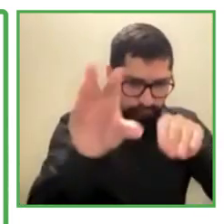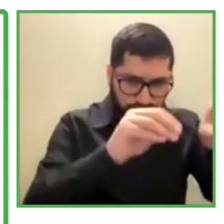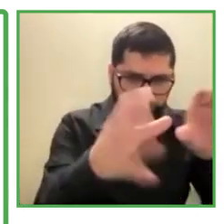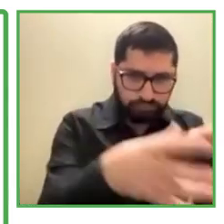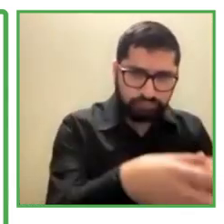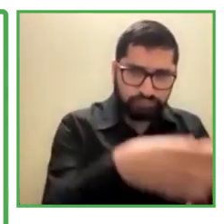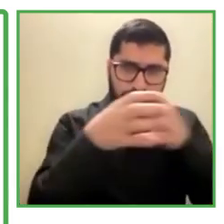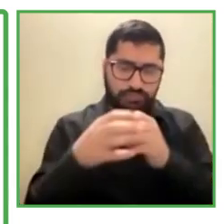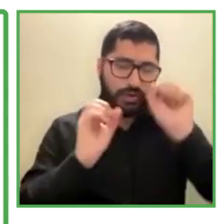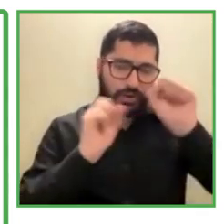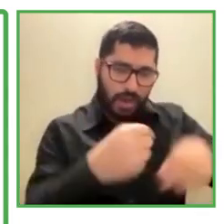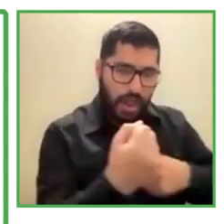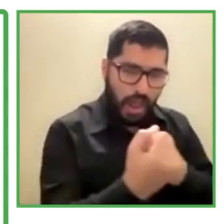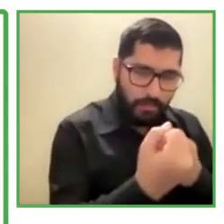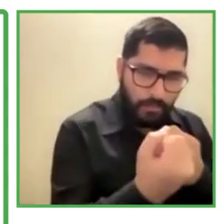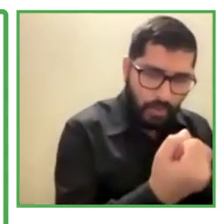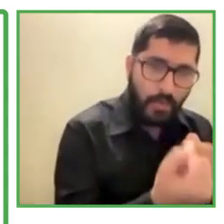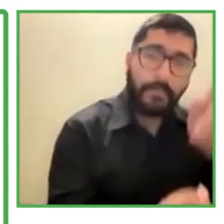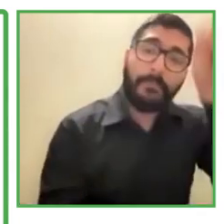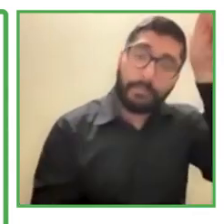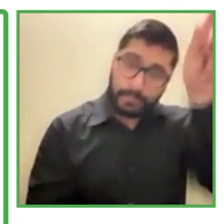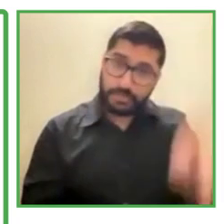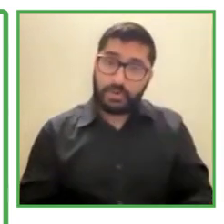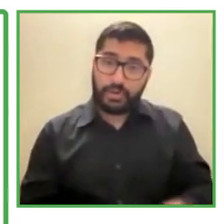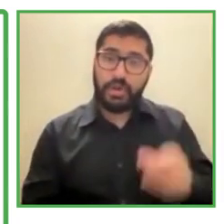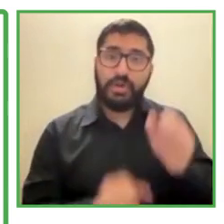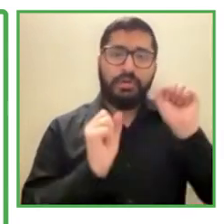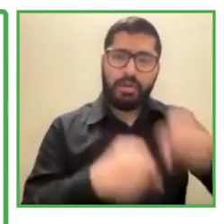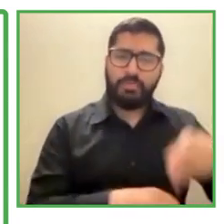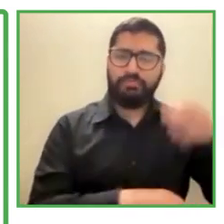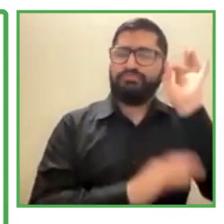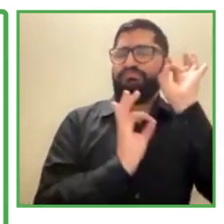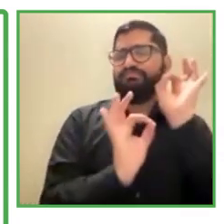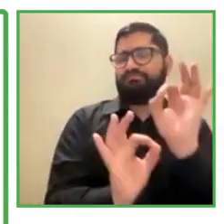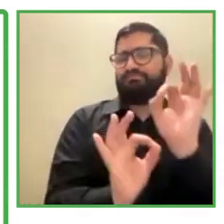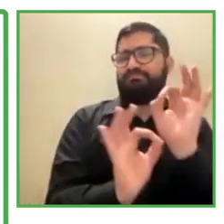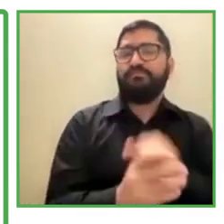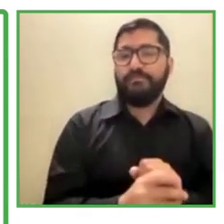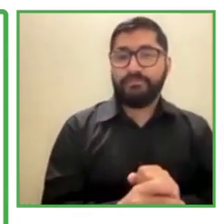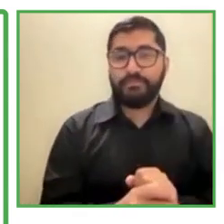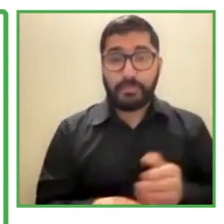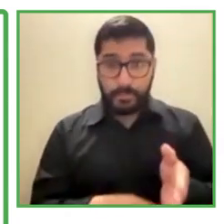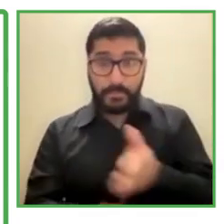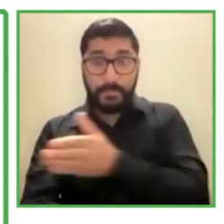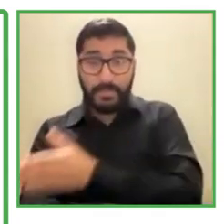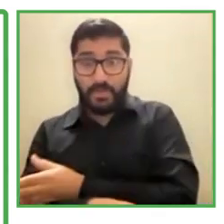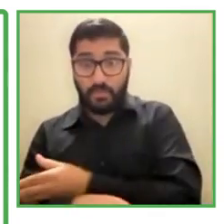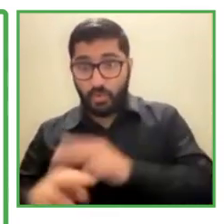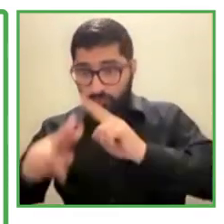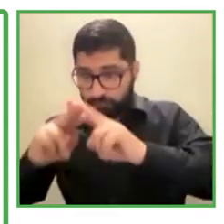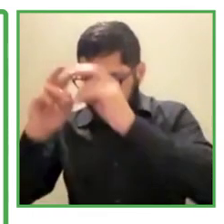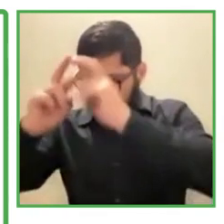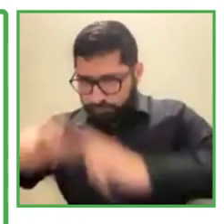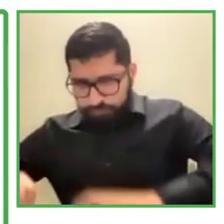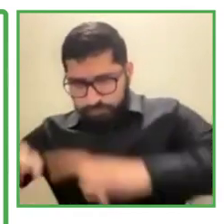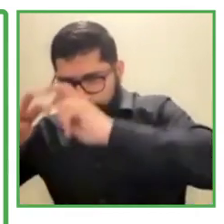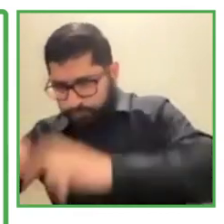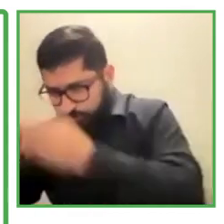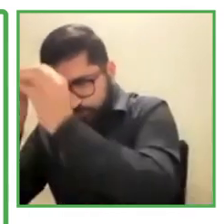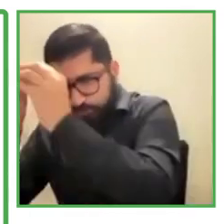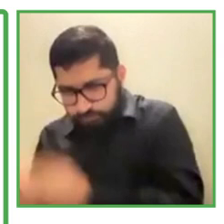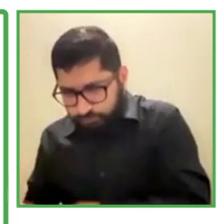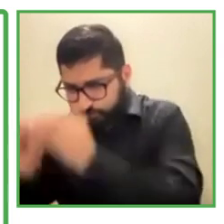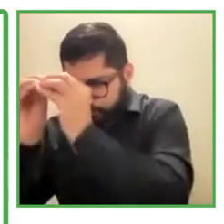analysis made, we then prepare a timeline and we start to look for the talents, we do the interviews, and we